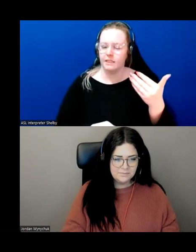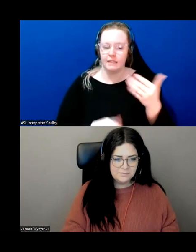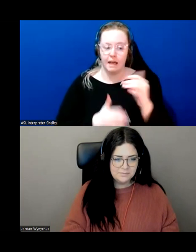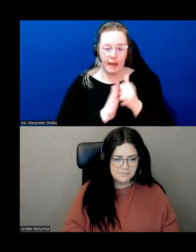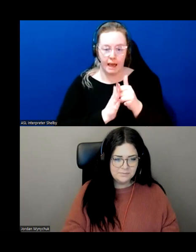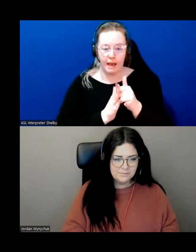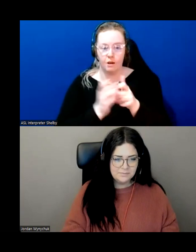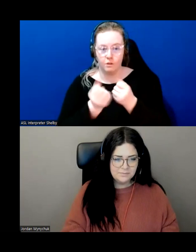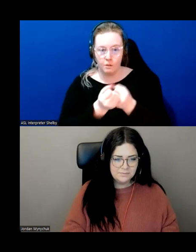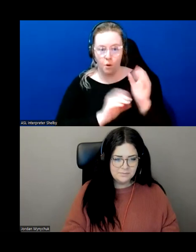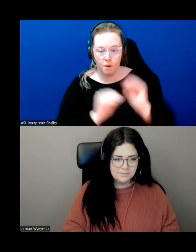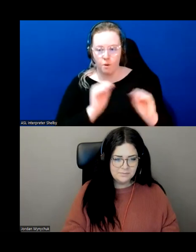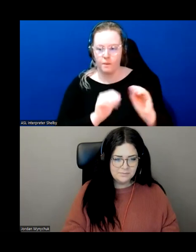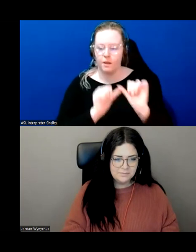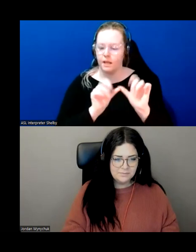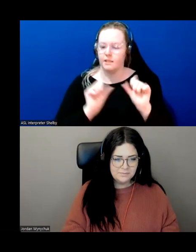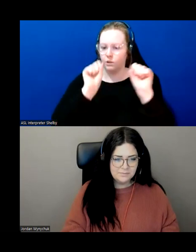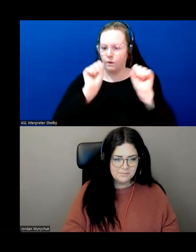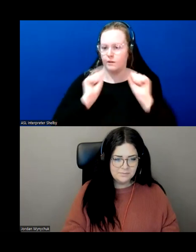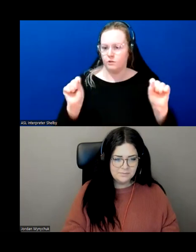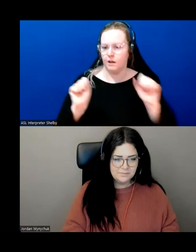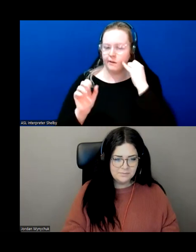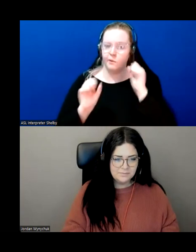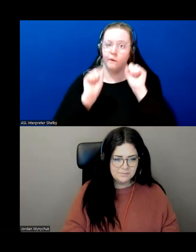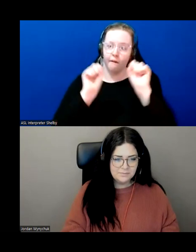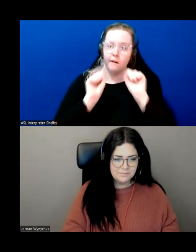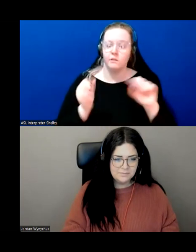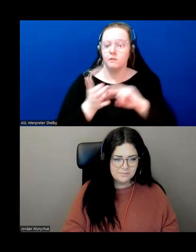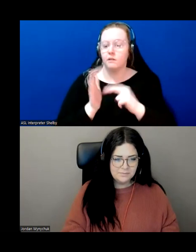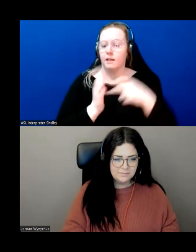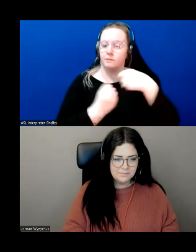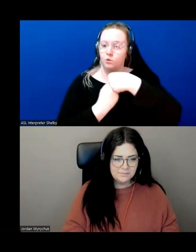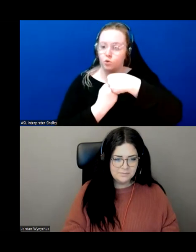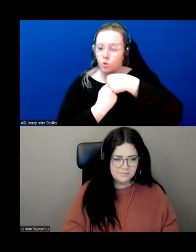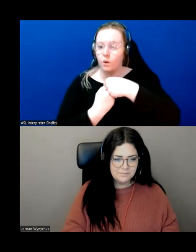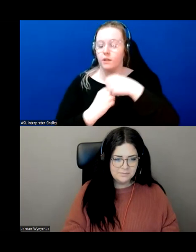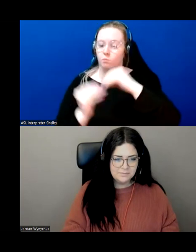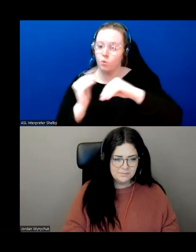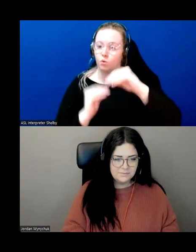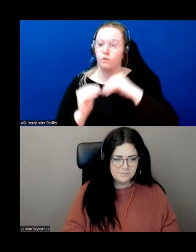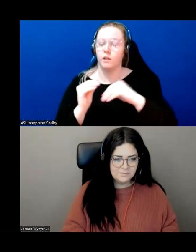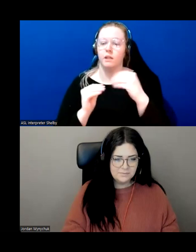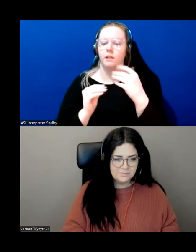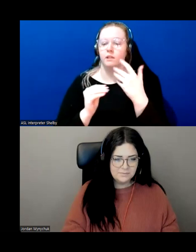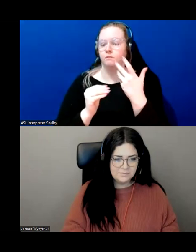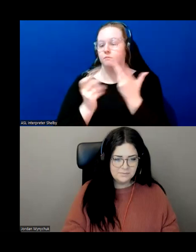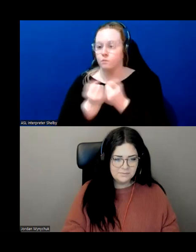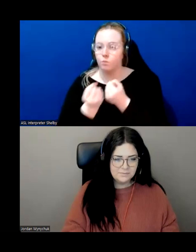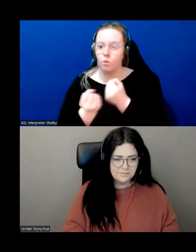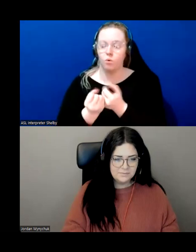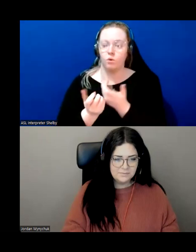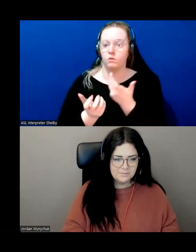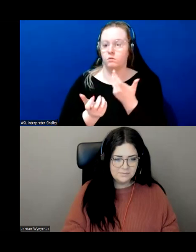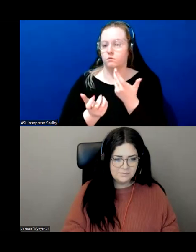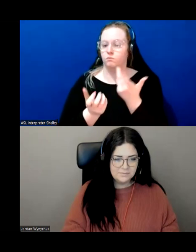you know the more we remain active we keep our joints moving all the time it's we're lubricating those joints we're getting those joints